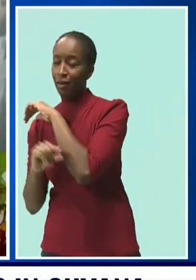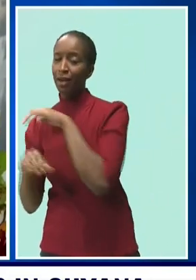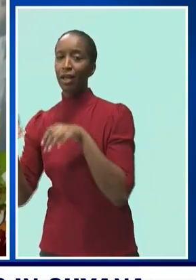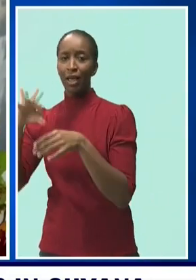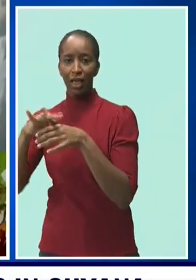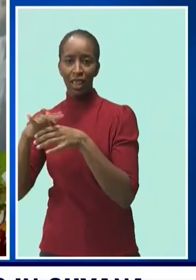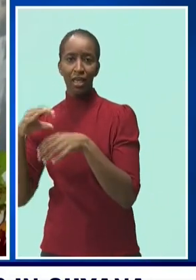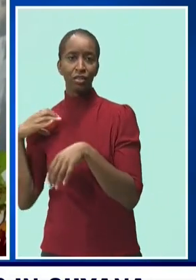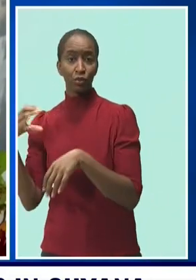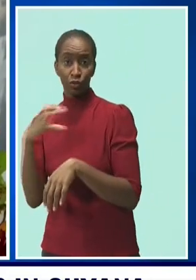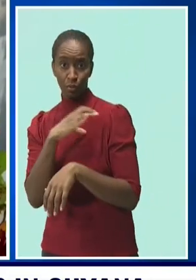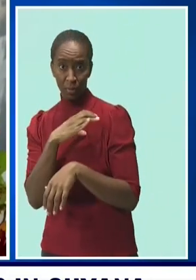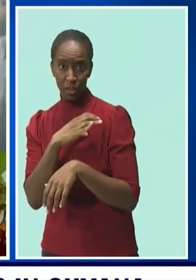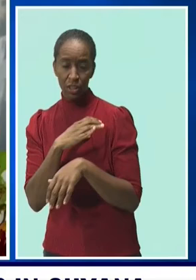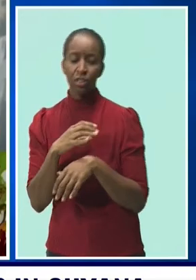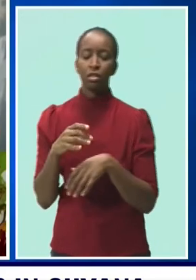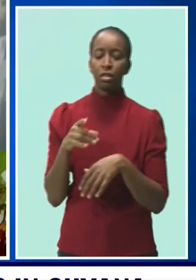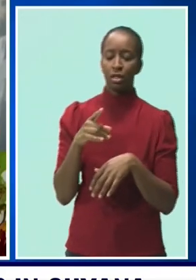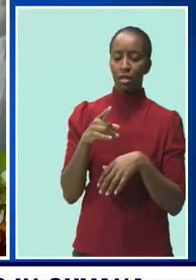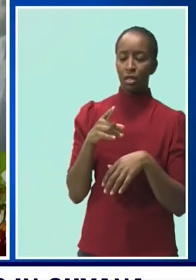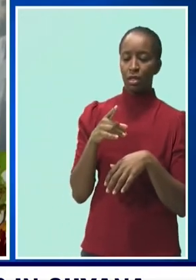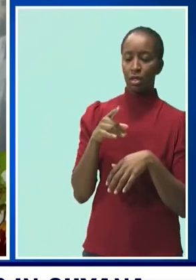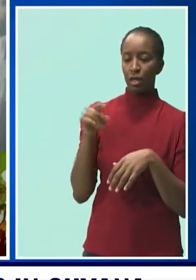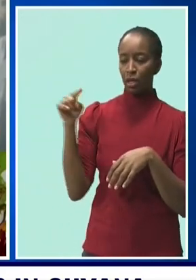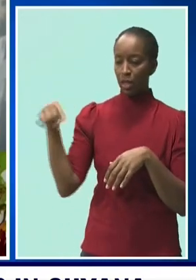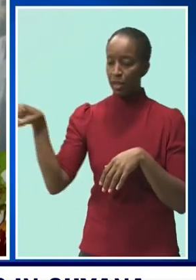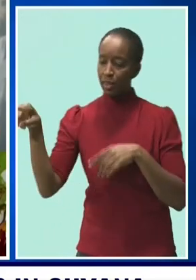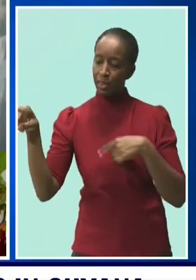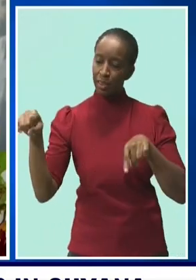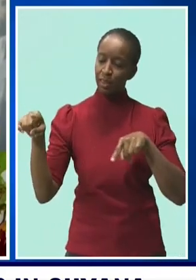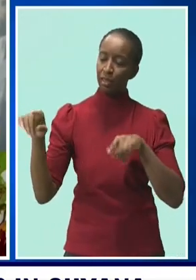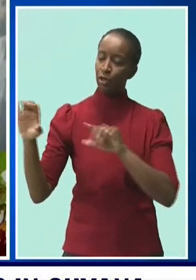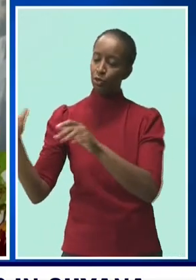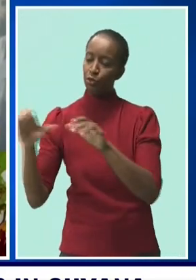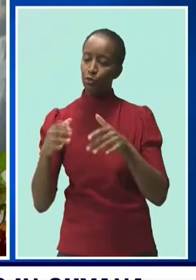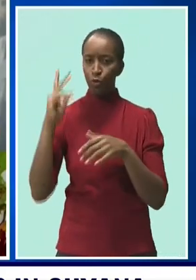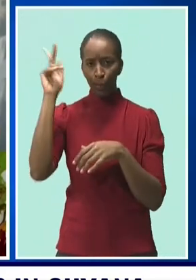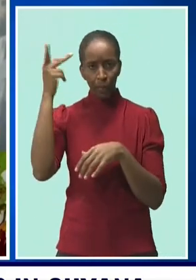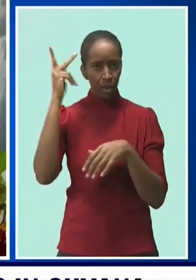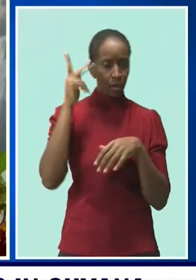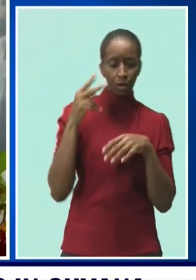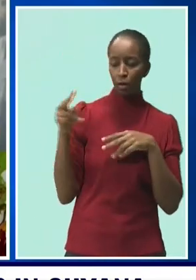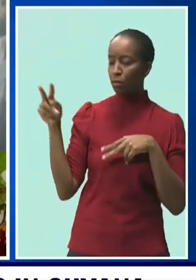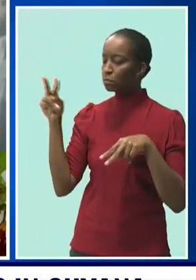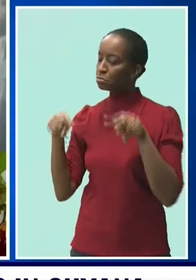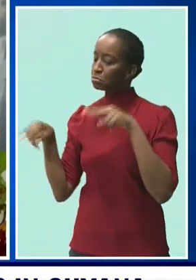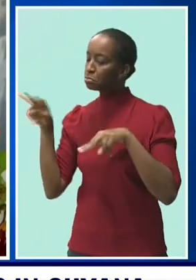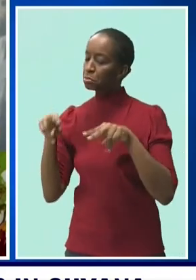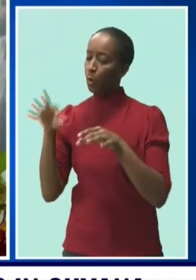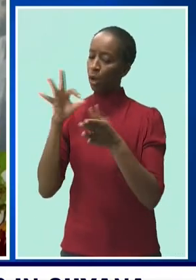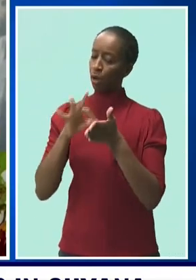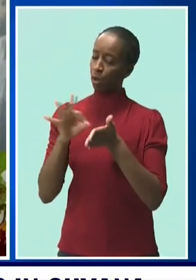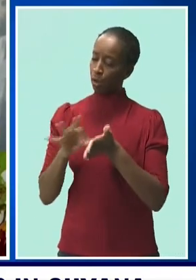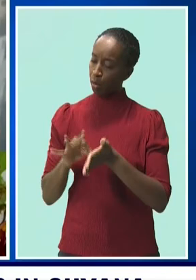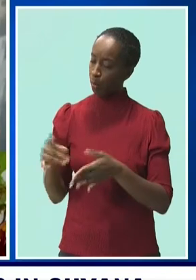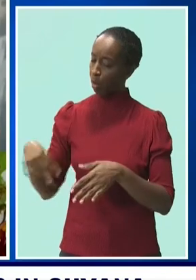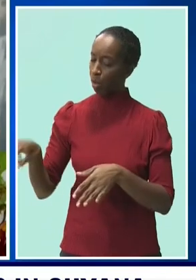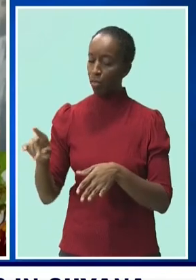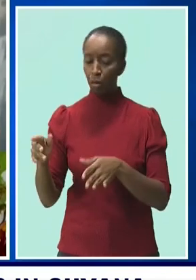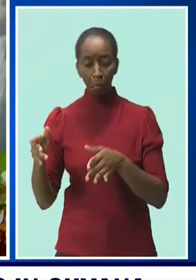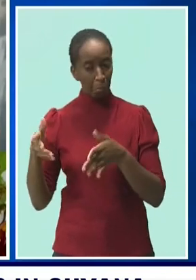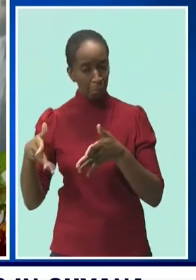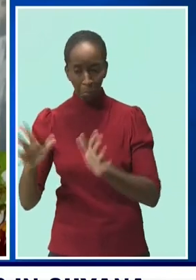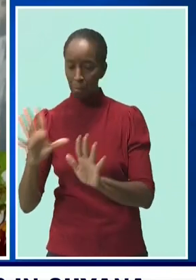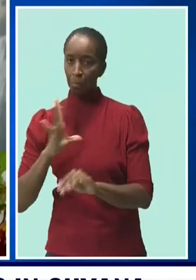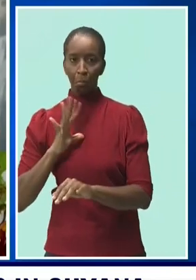in the presence of the said political parties? We must remind all that if there is any evidence of fraudulent or improper